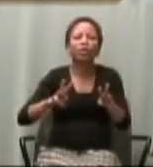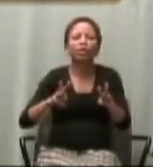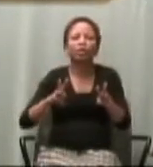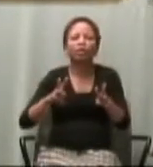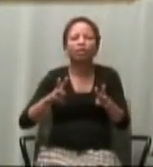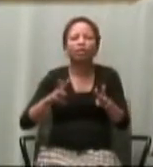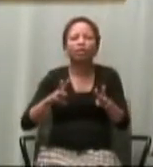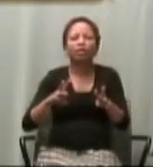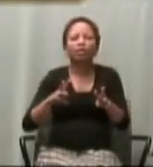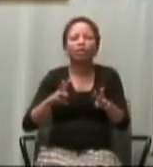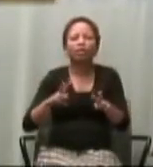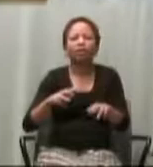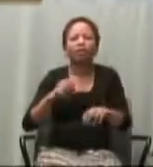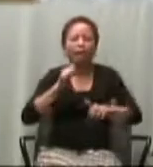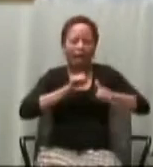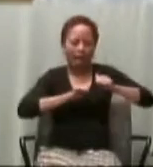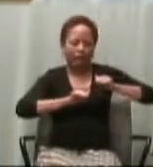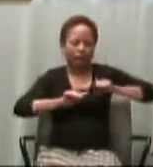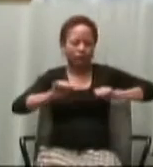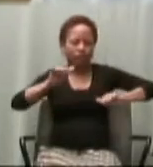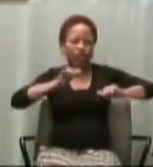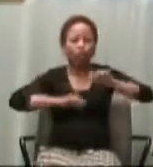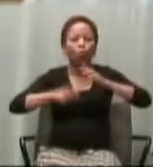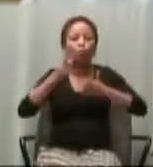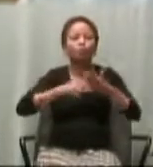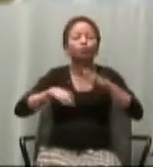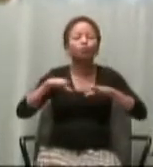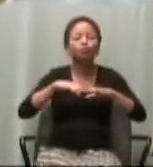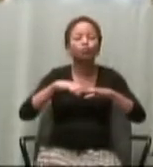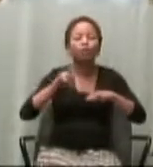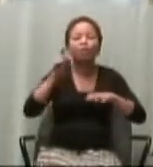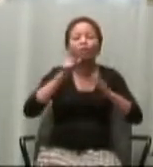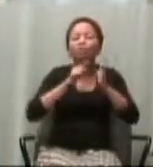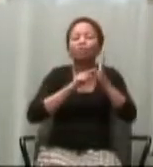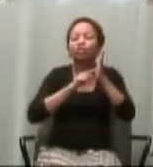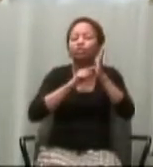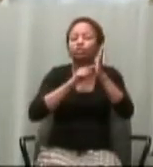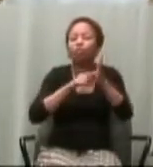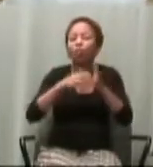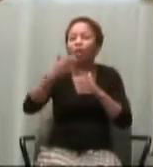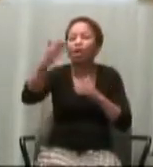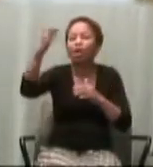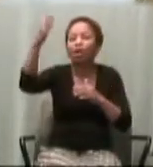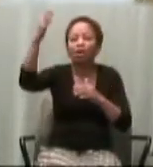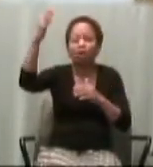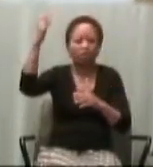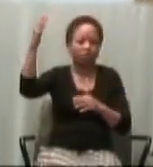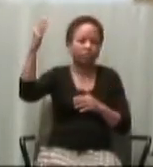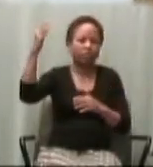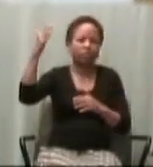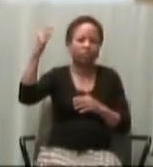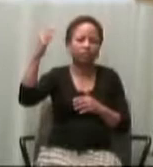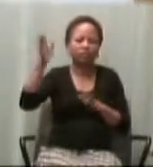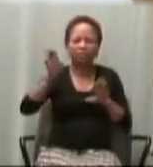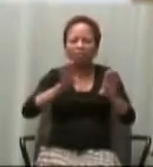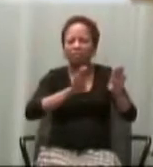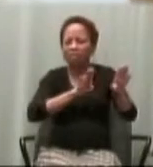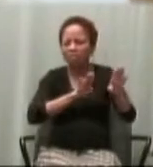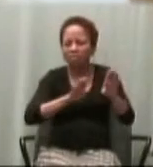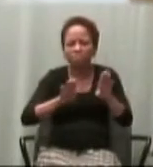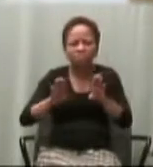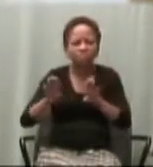that our actions reflect the presence of God that our behaviors